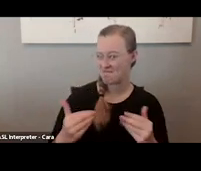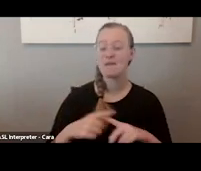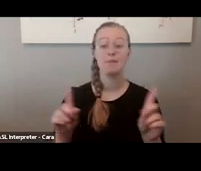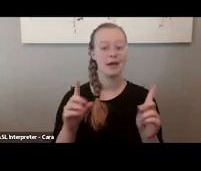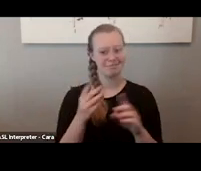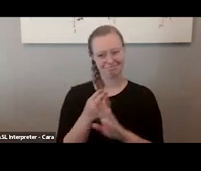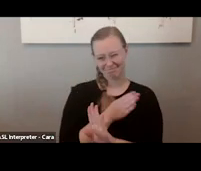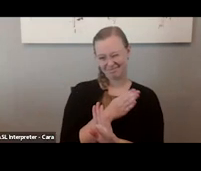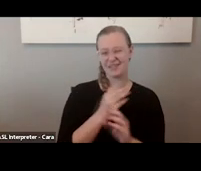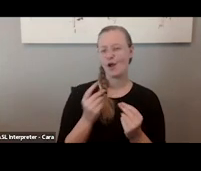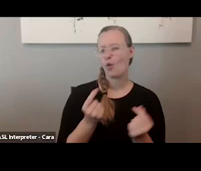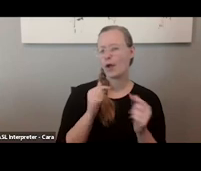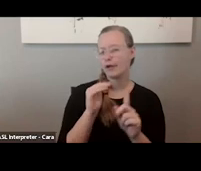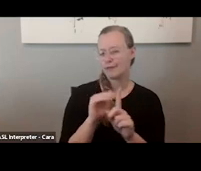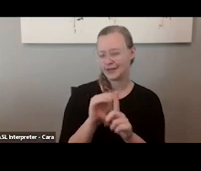reminders.